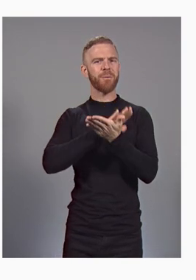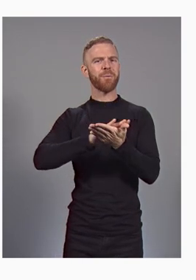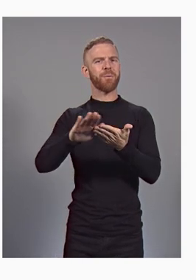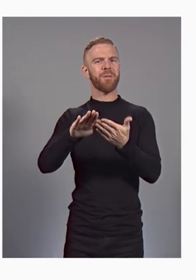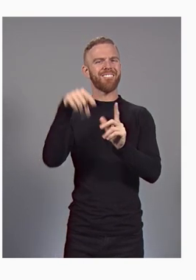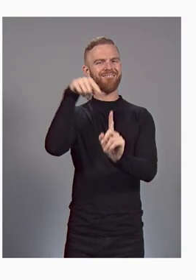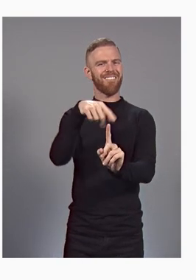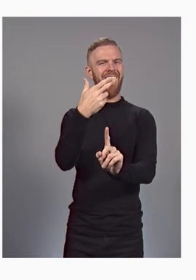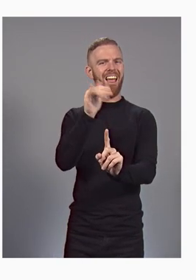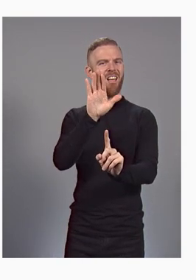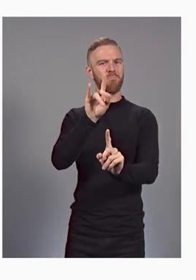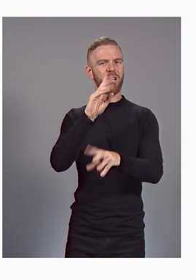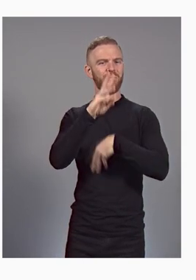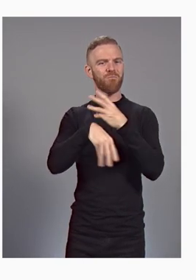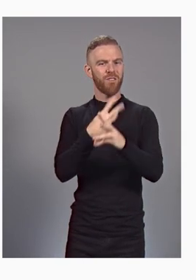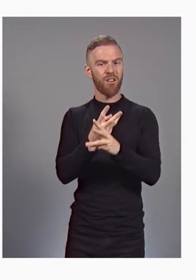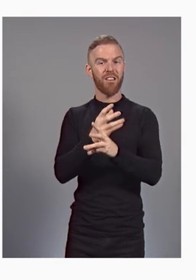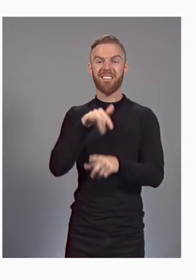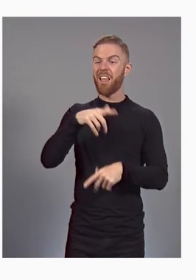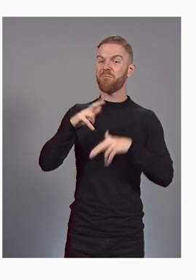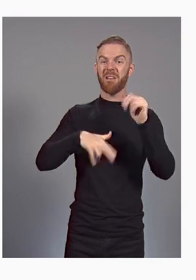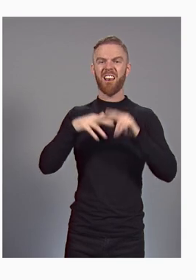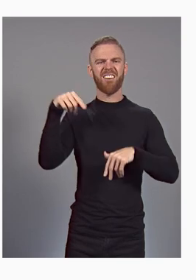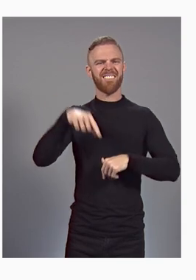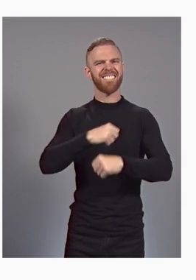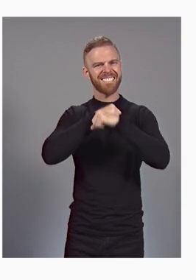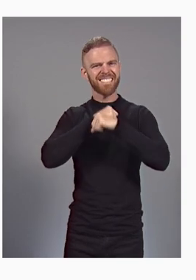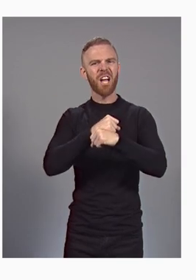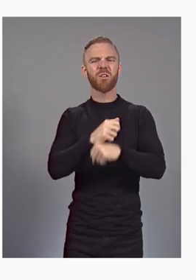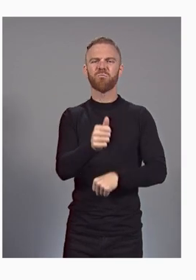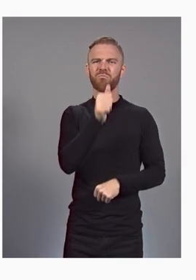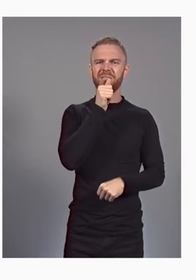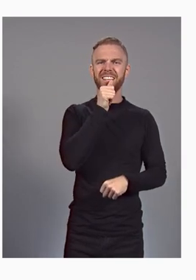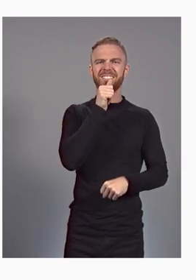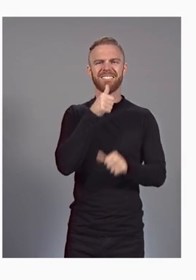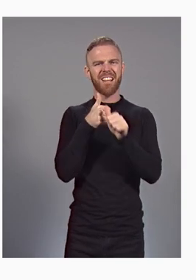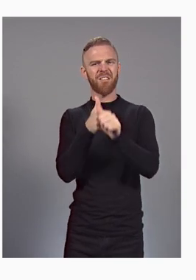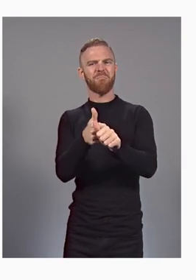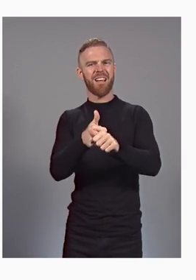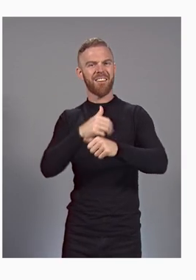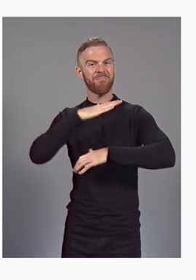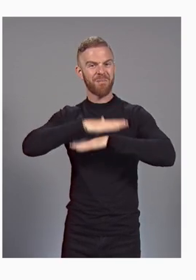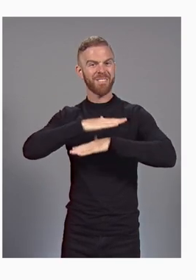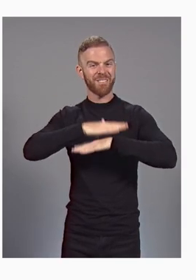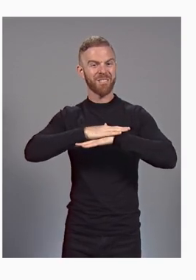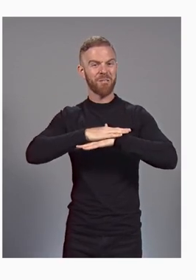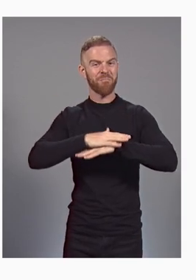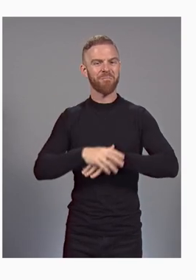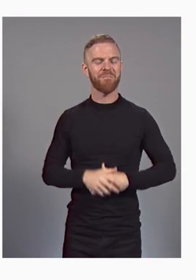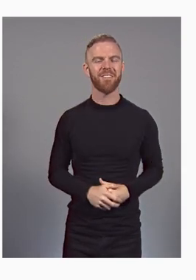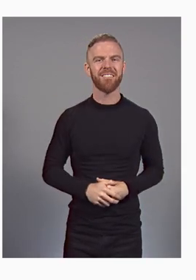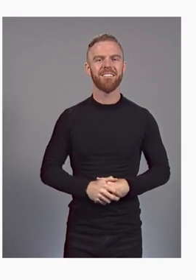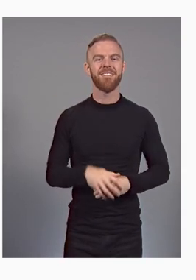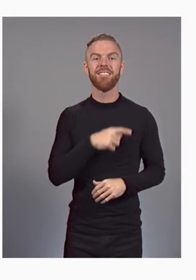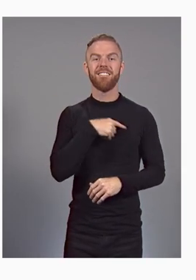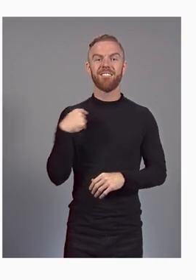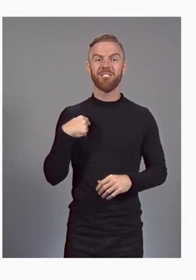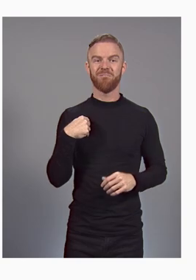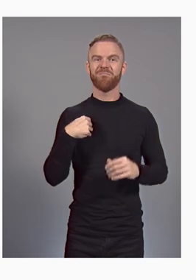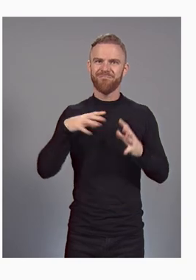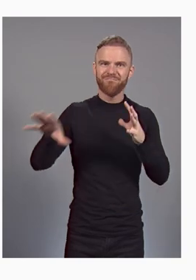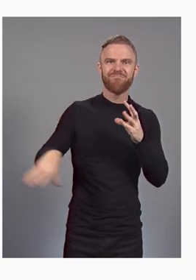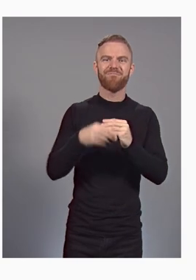All of this built on a secure, private, and compliant platform. We're extending our